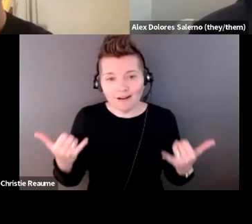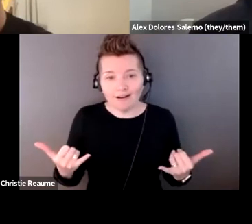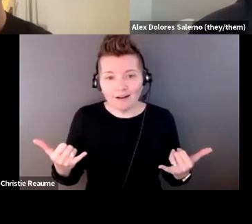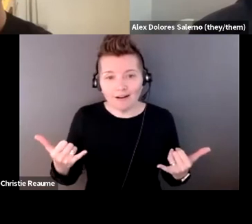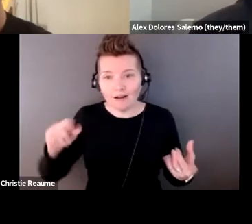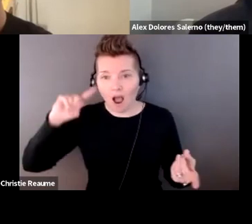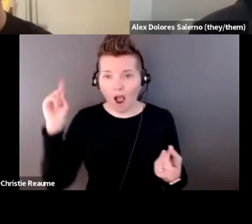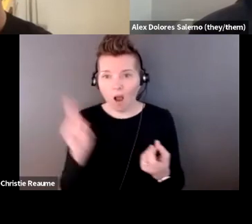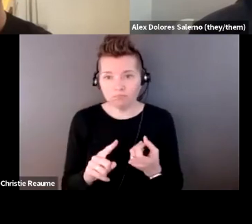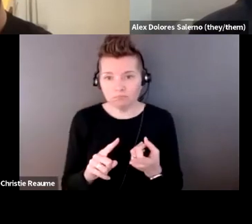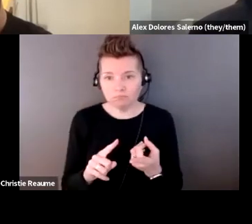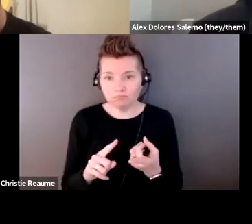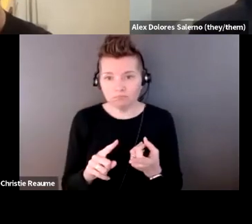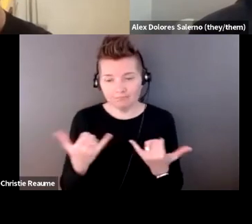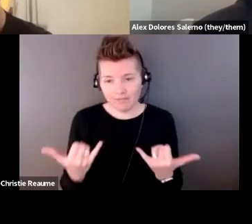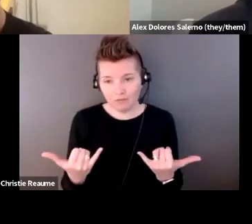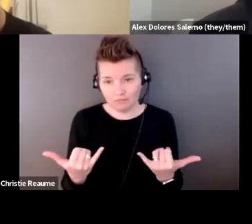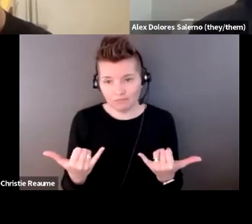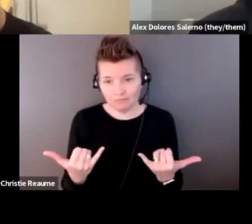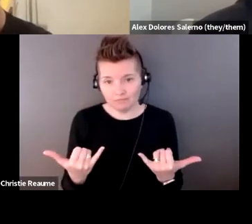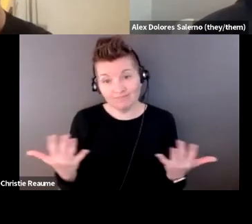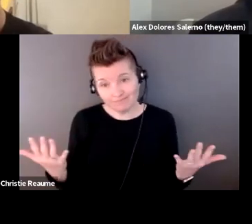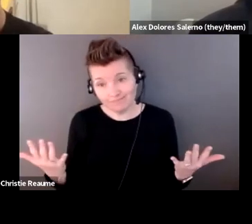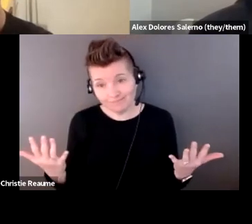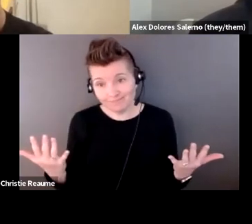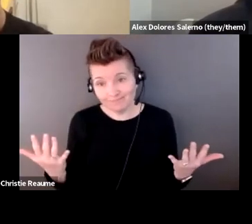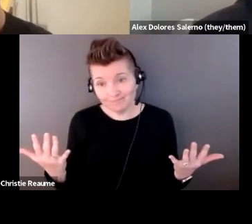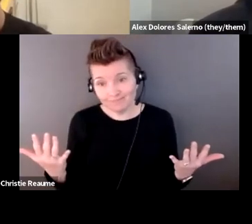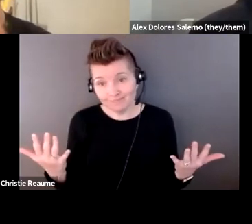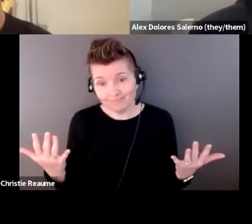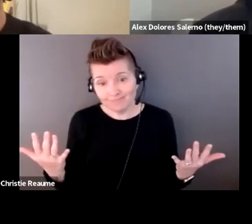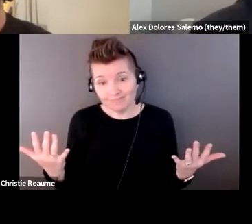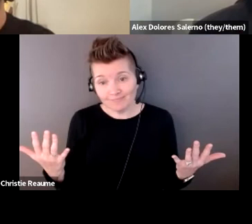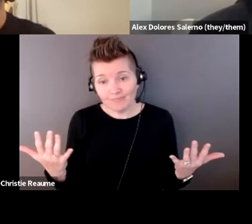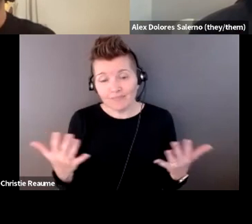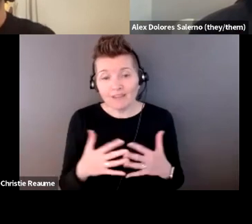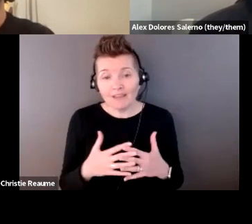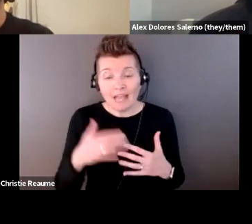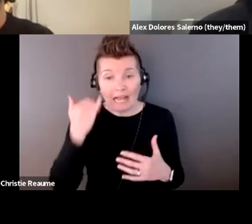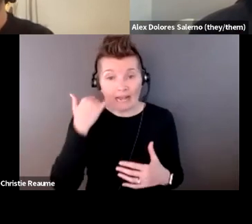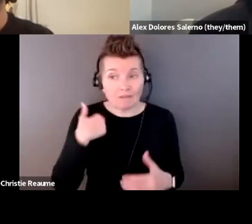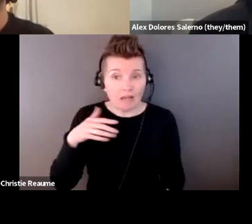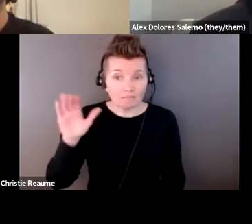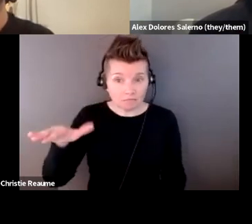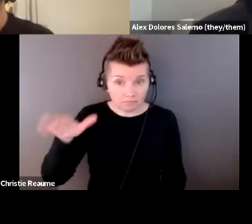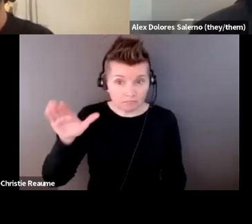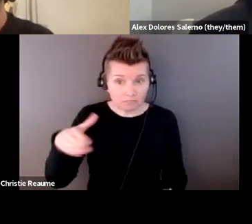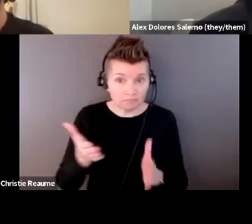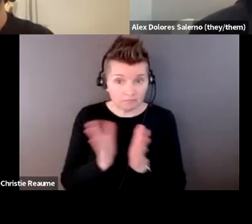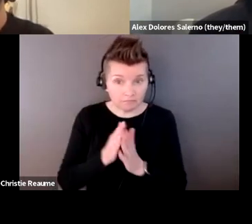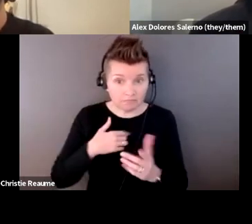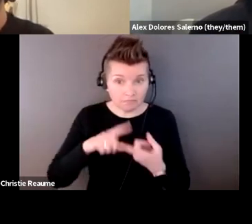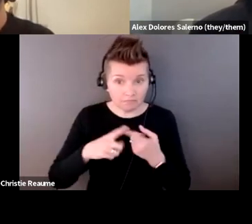disappeared at this point. I mean, to a certain extent, you know, I'm sure if I asked one of my friends to get me groceries,